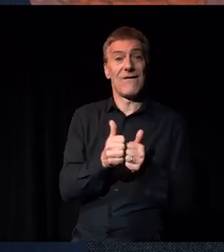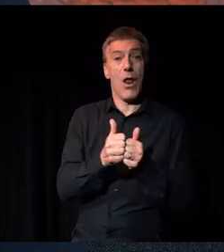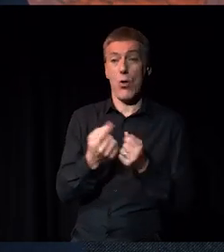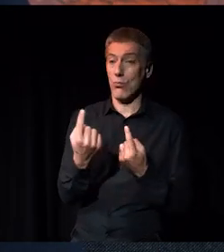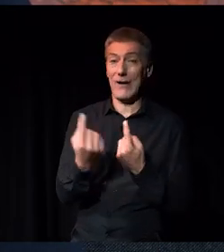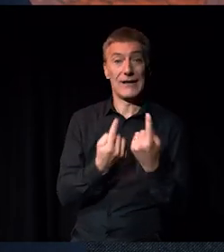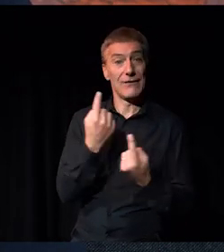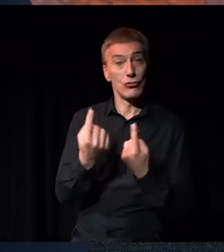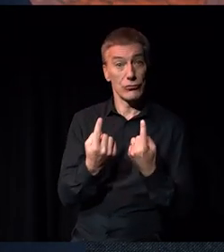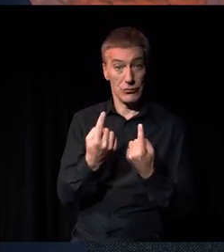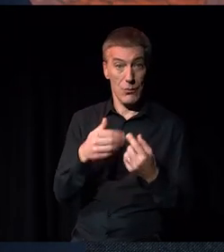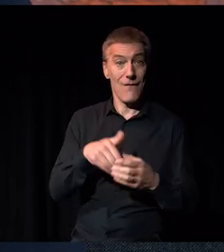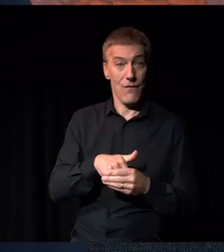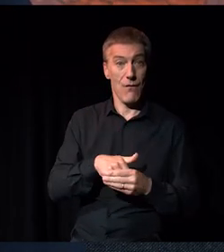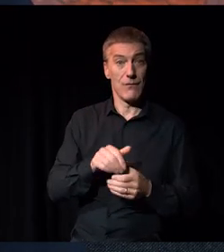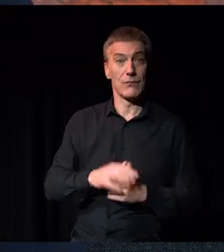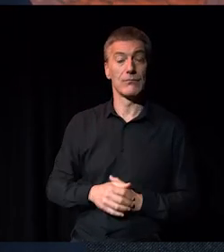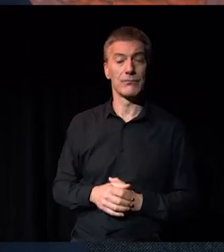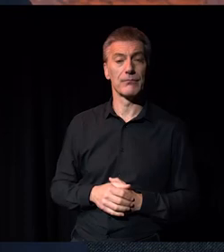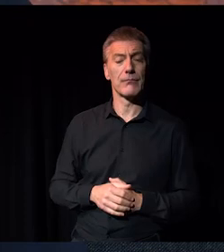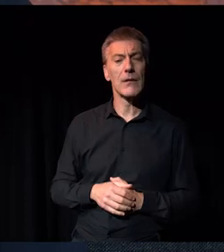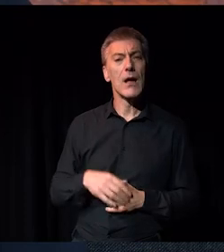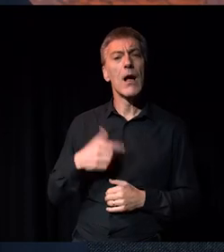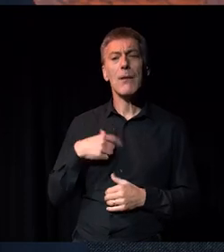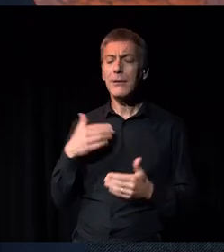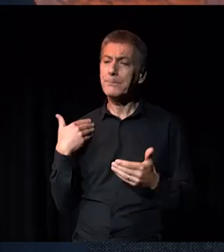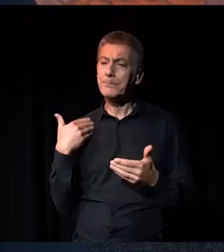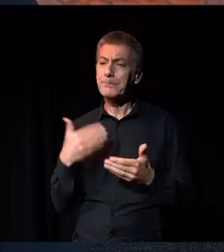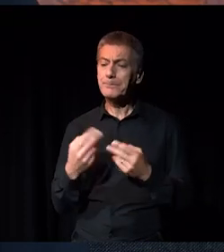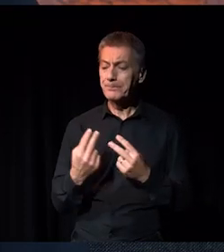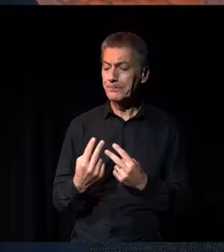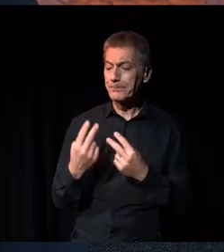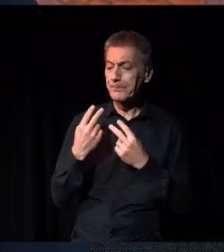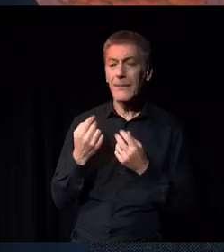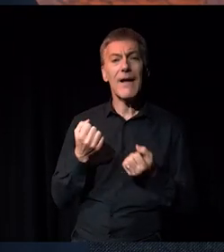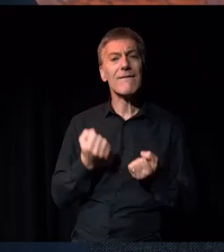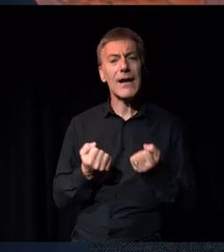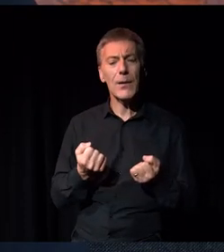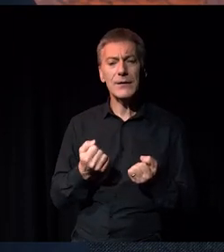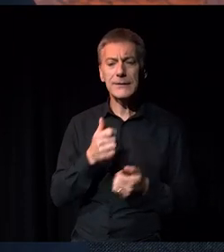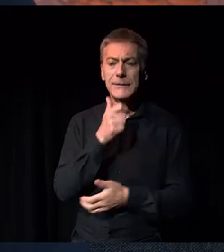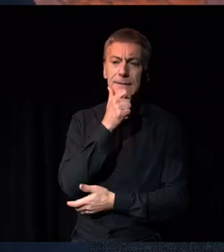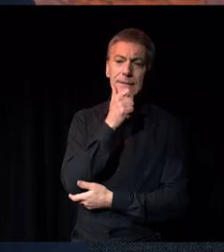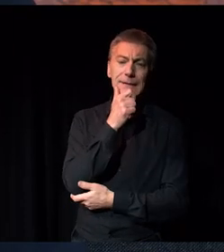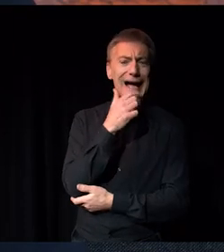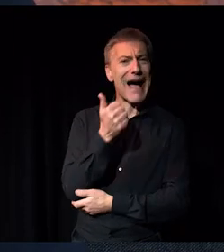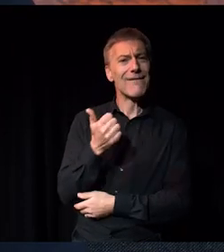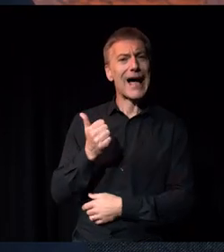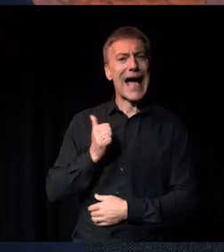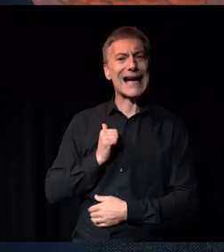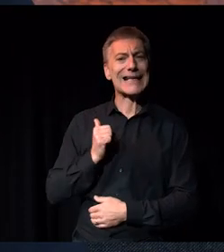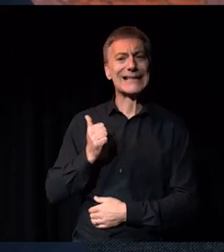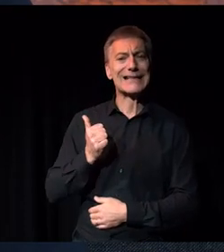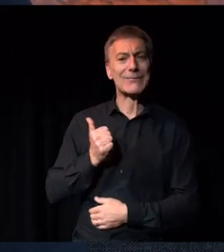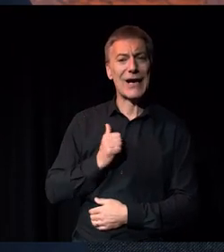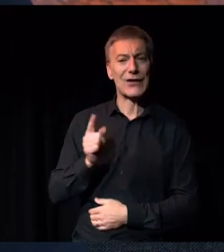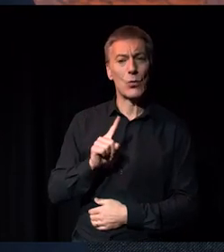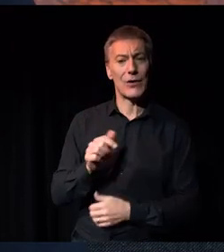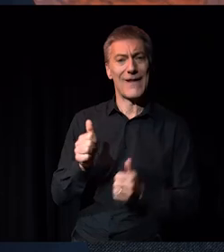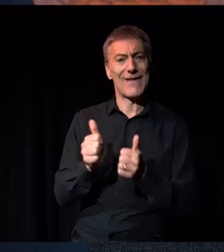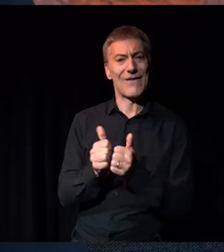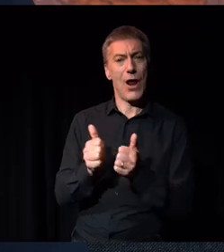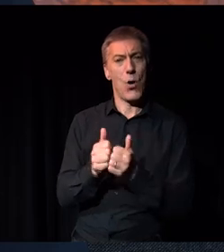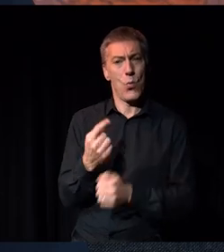what we found in our evaluation was that there was an implicit expectation that the fellows